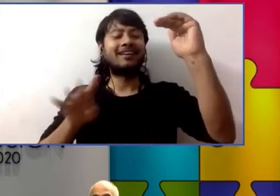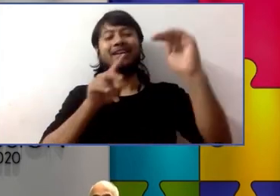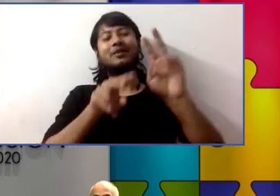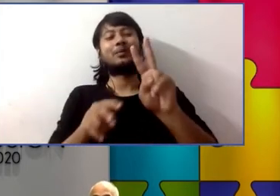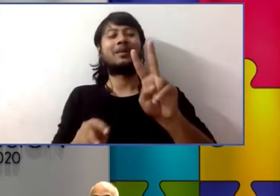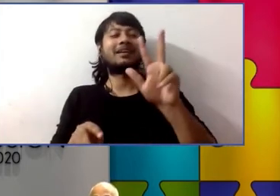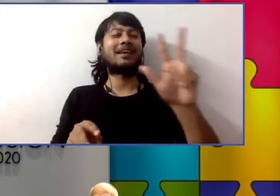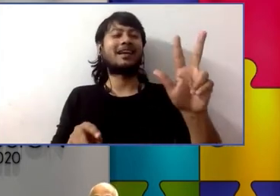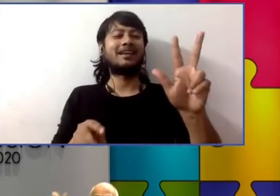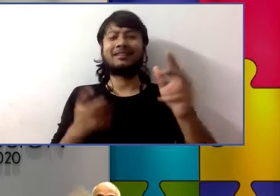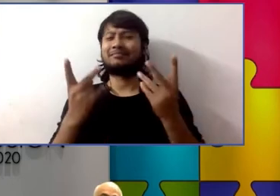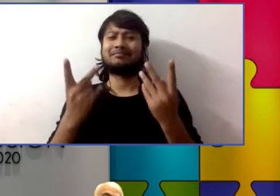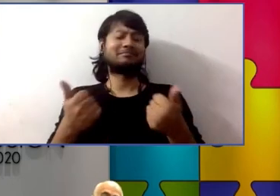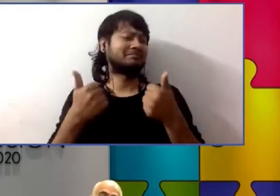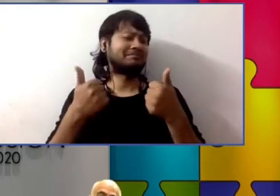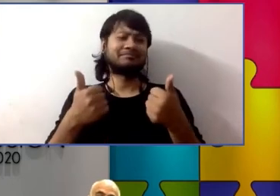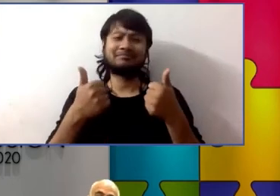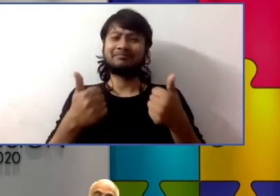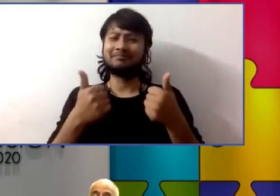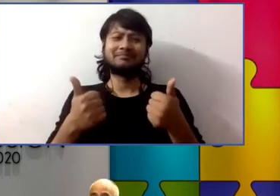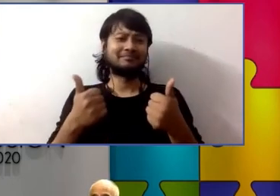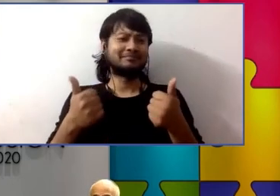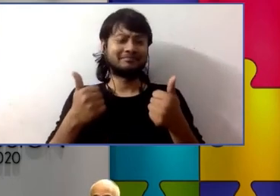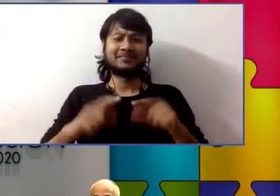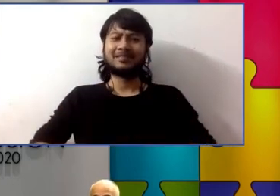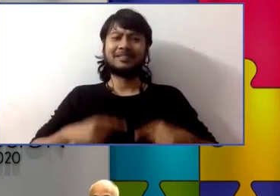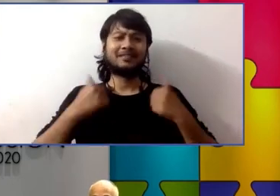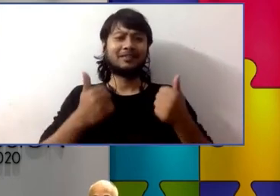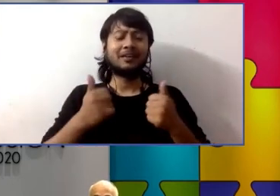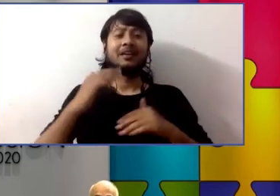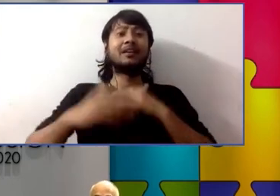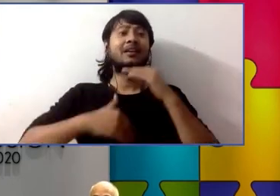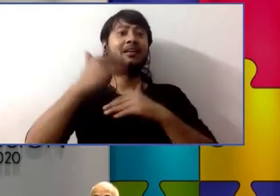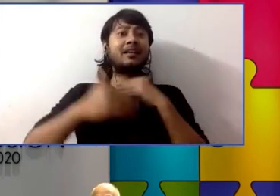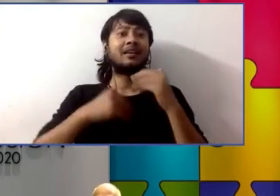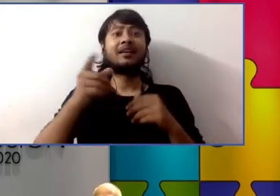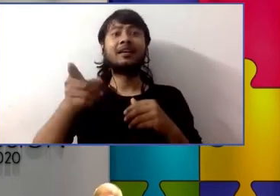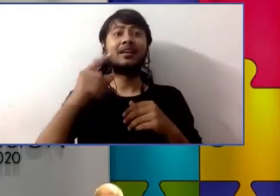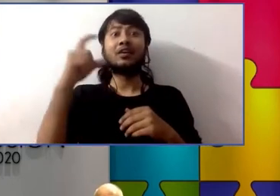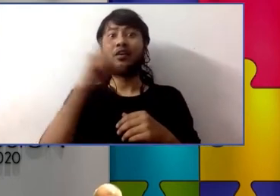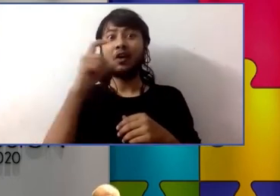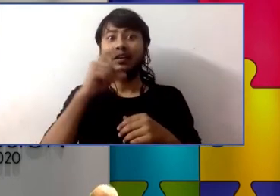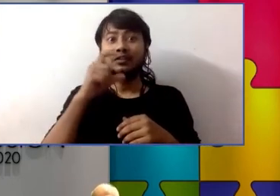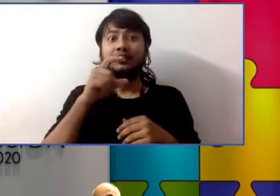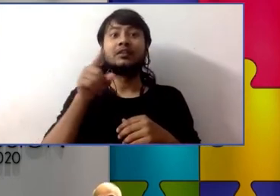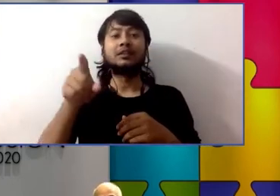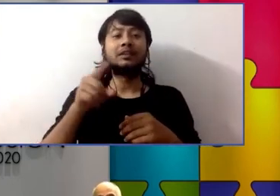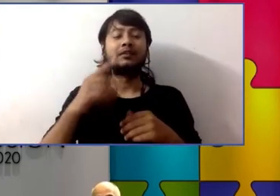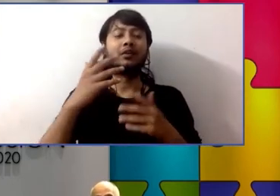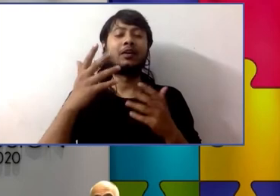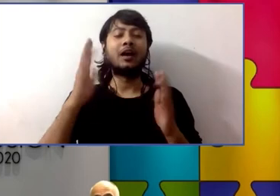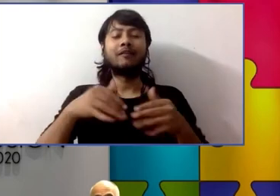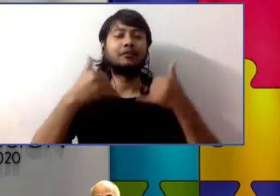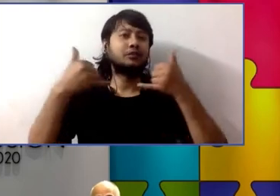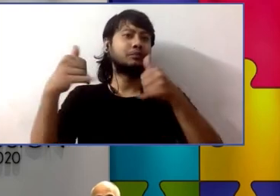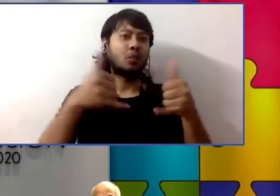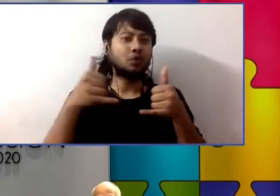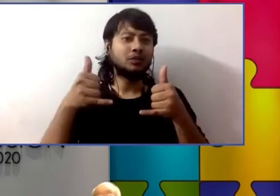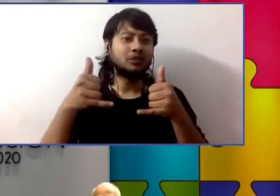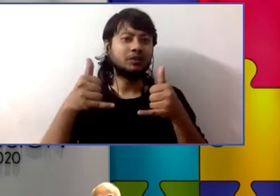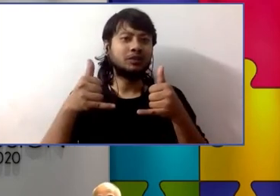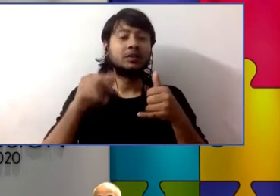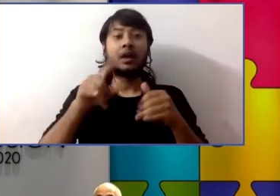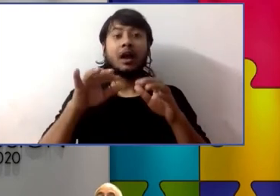of school he started participating in high school sports and here in the united states uh actually it's worldwide a program through the special